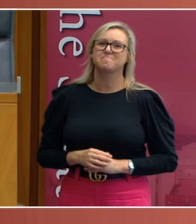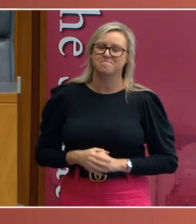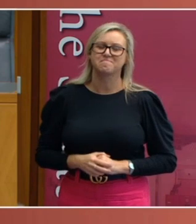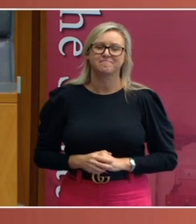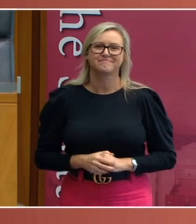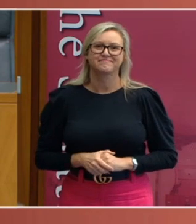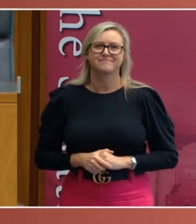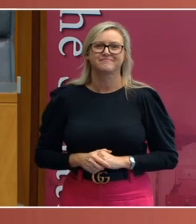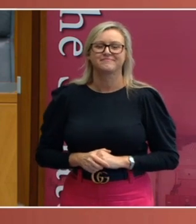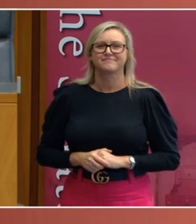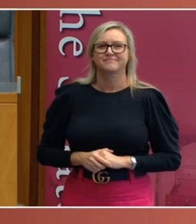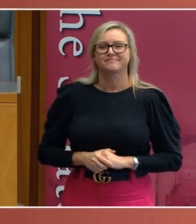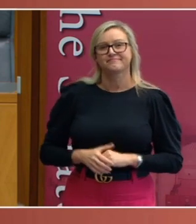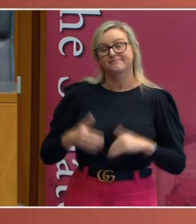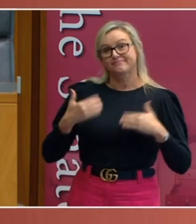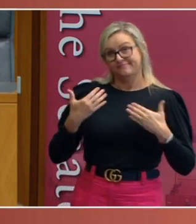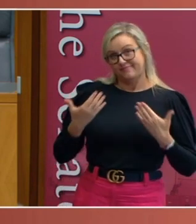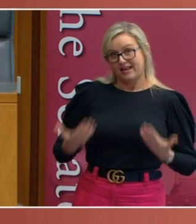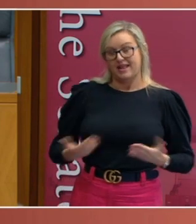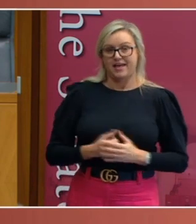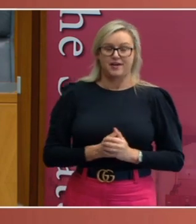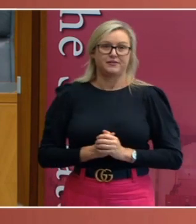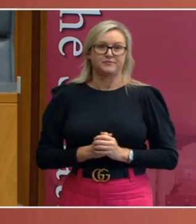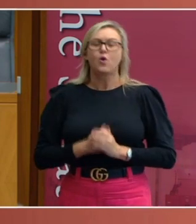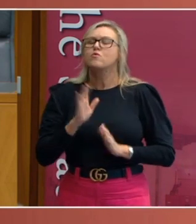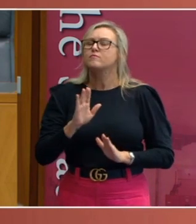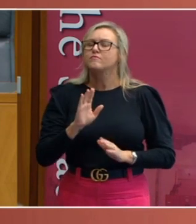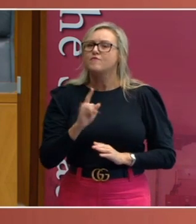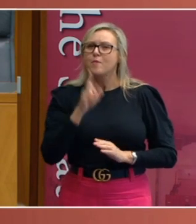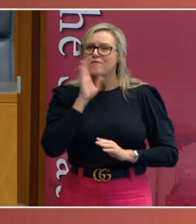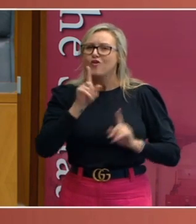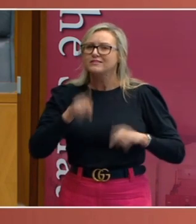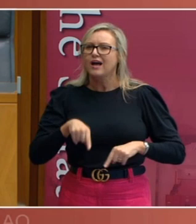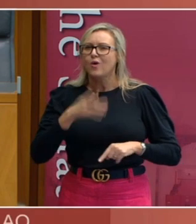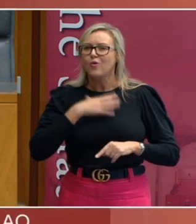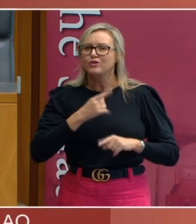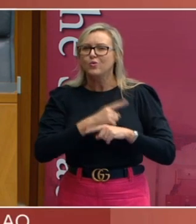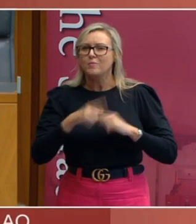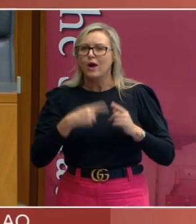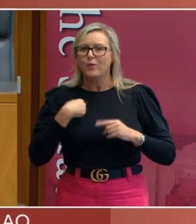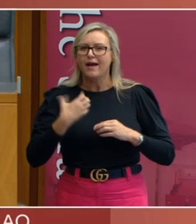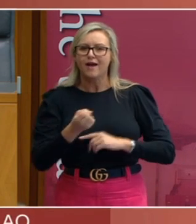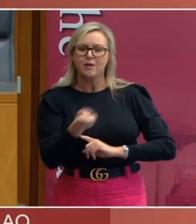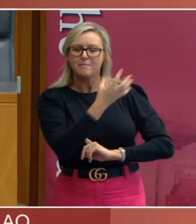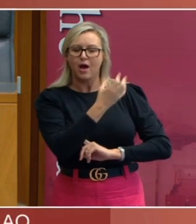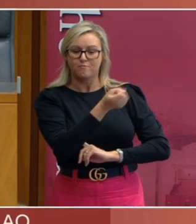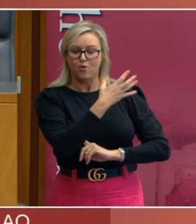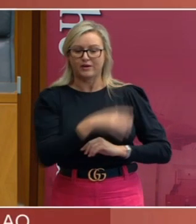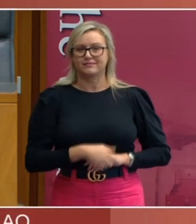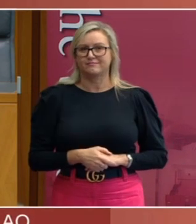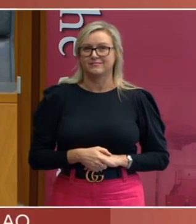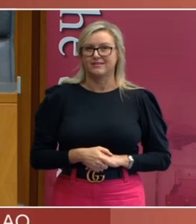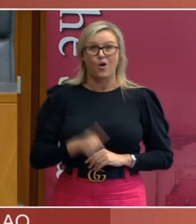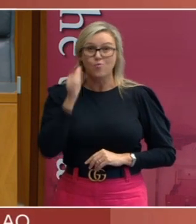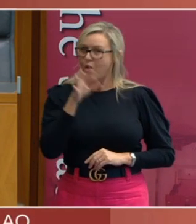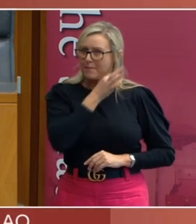Now, when the COVID, or I should say one more thing before I start. You might see there's a PowerPoint thing up here. This is not going to be death by